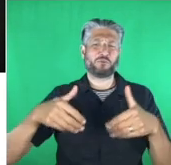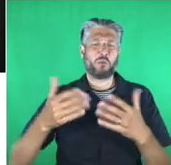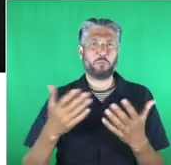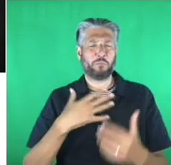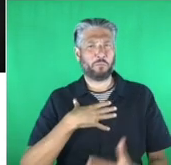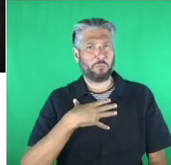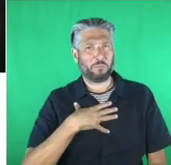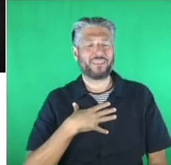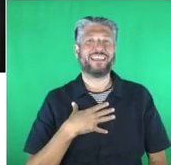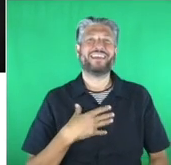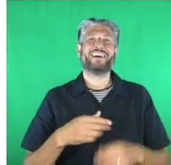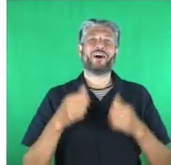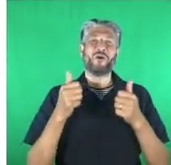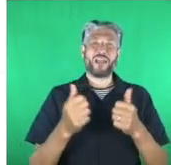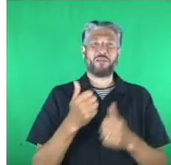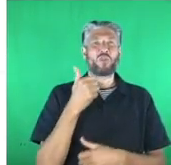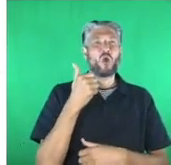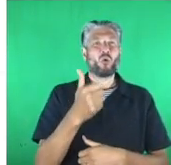good things foundation